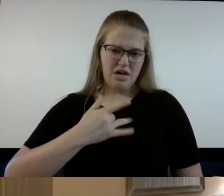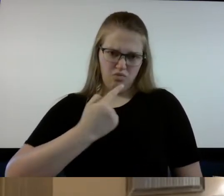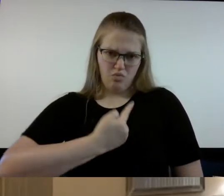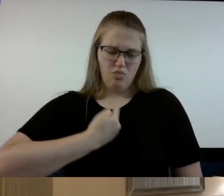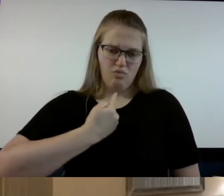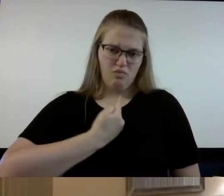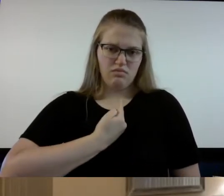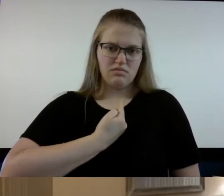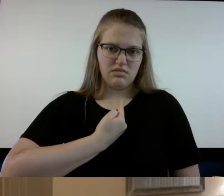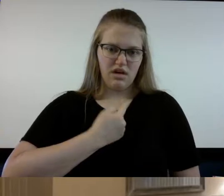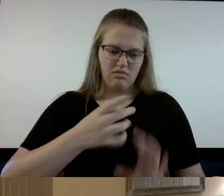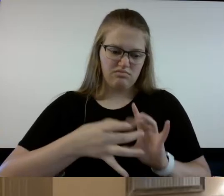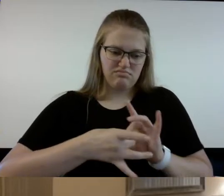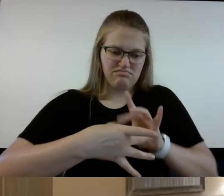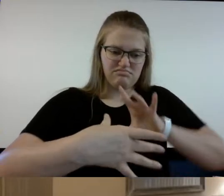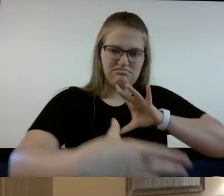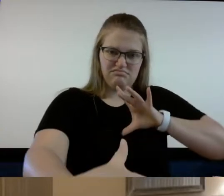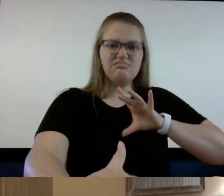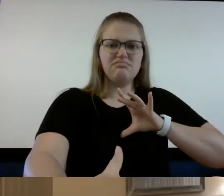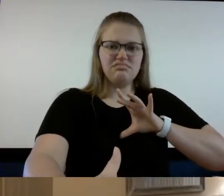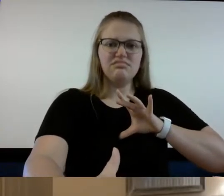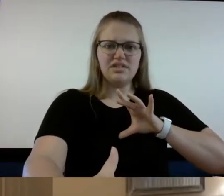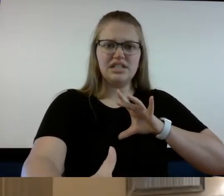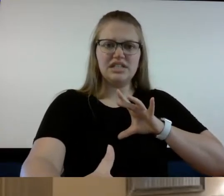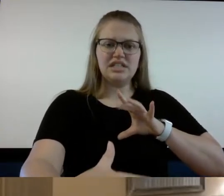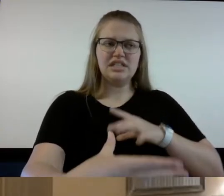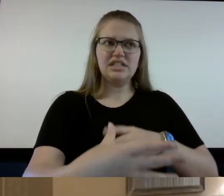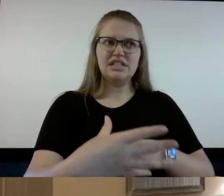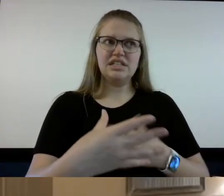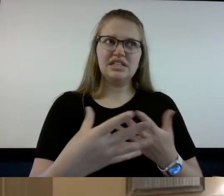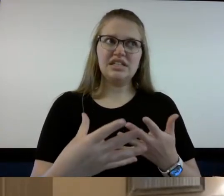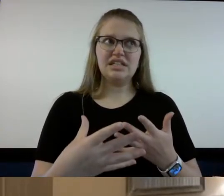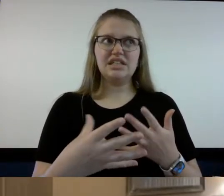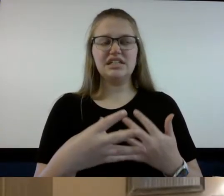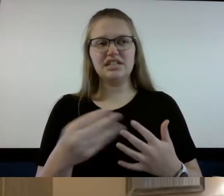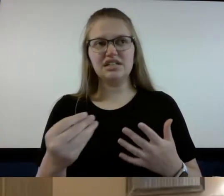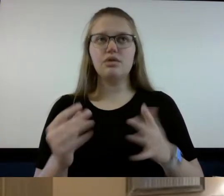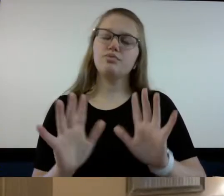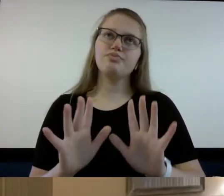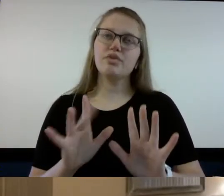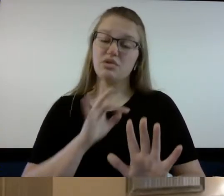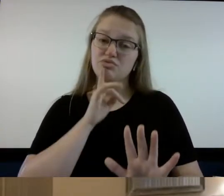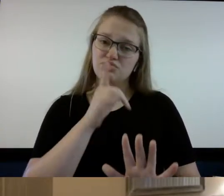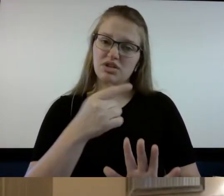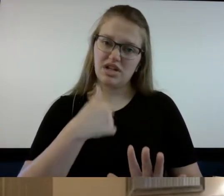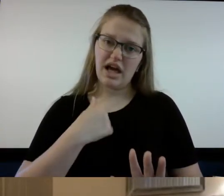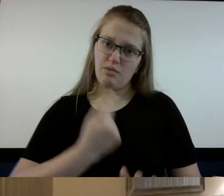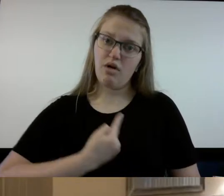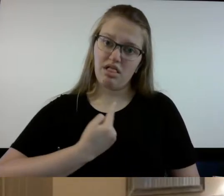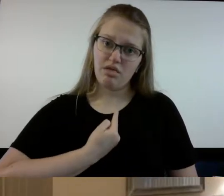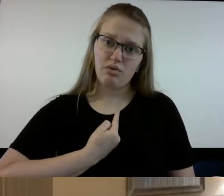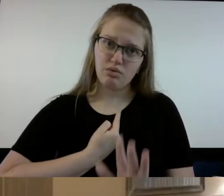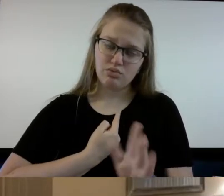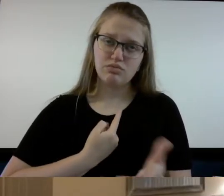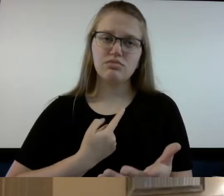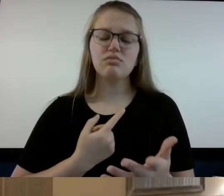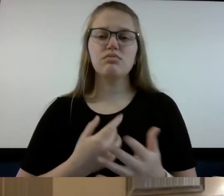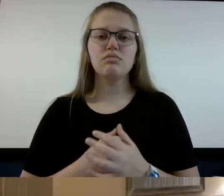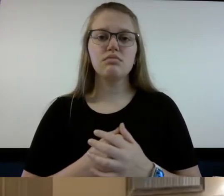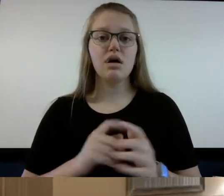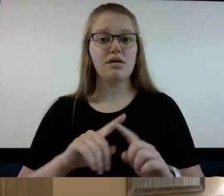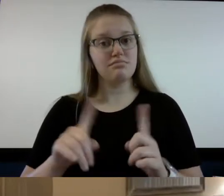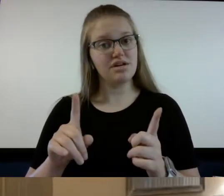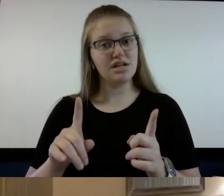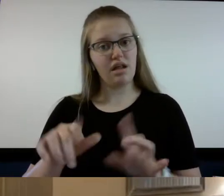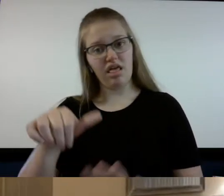and I was alone but then there were